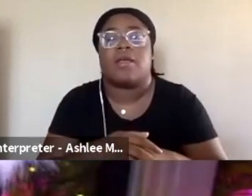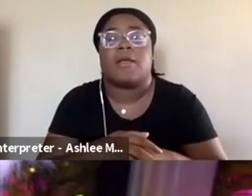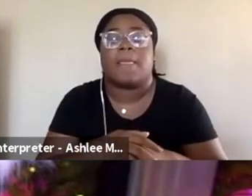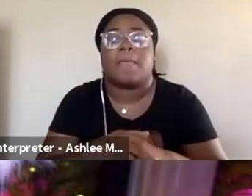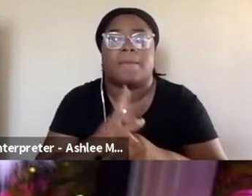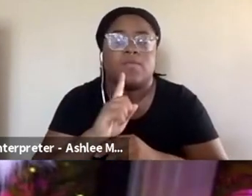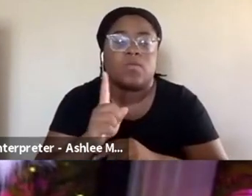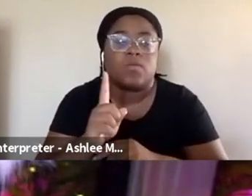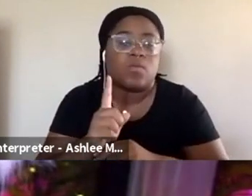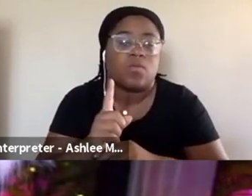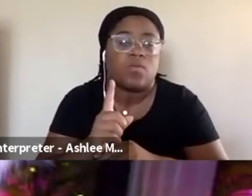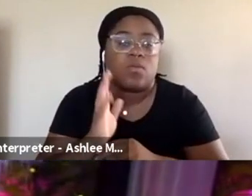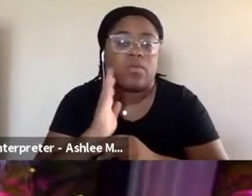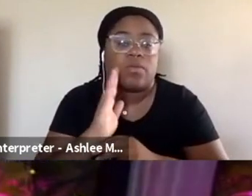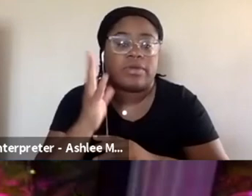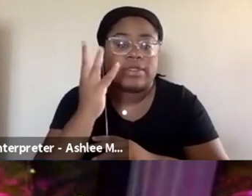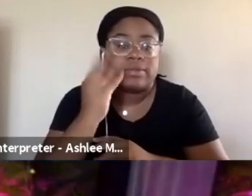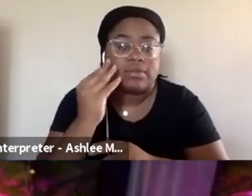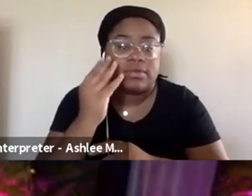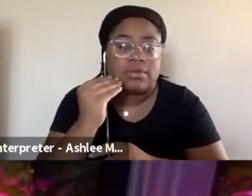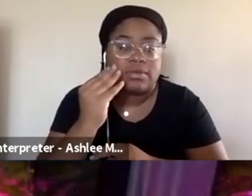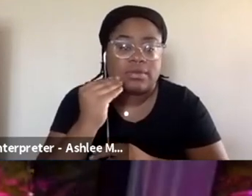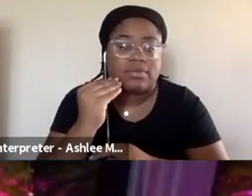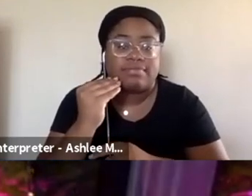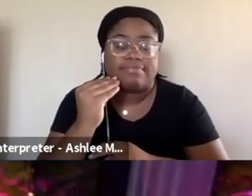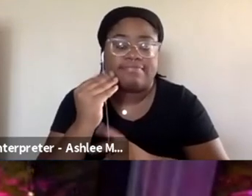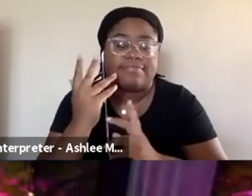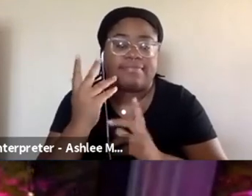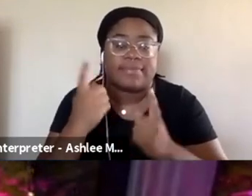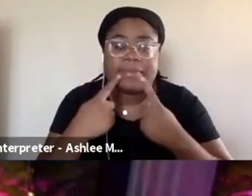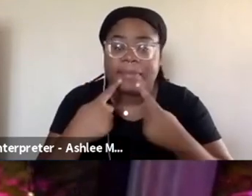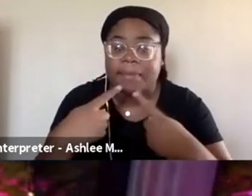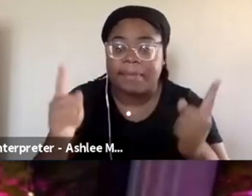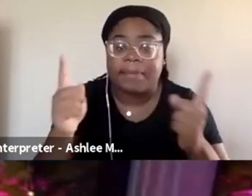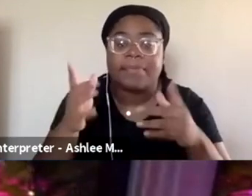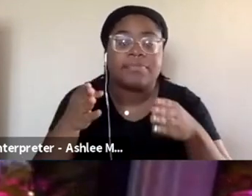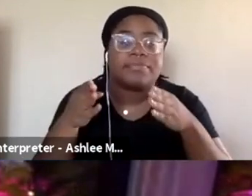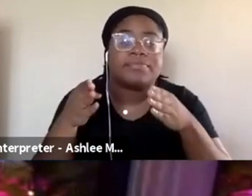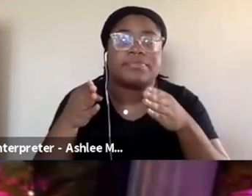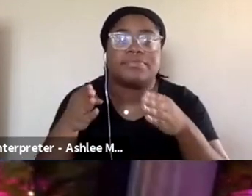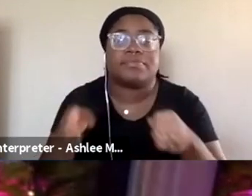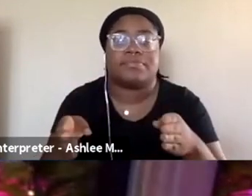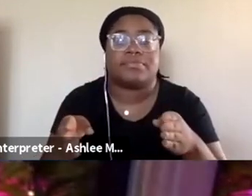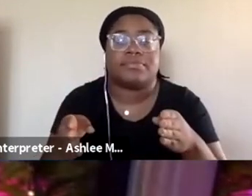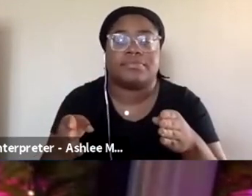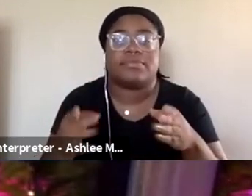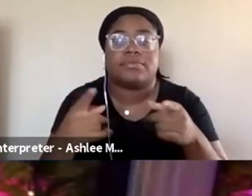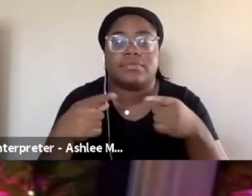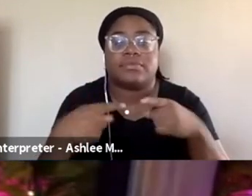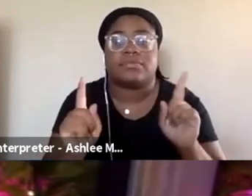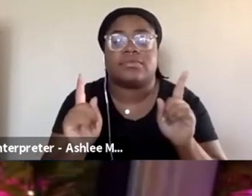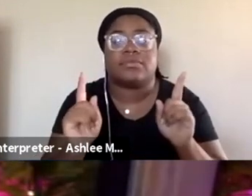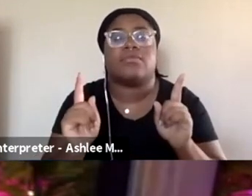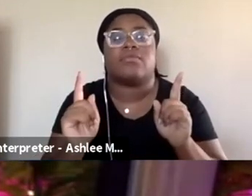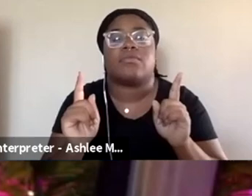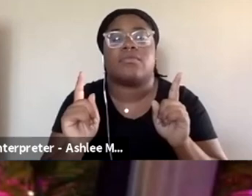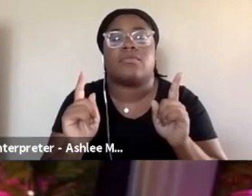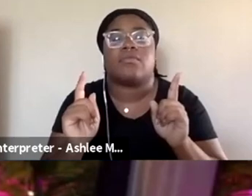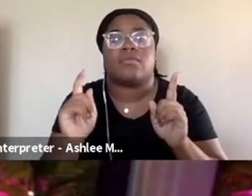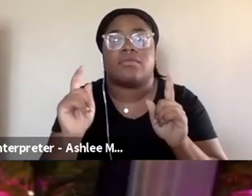experience, you know, in their very public way, you know, while streaming, they'll experience